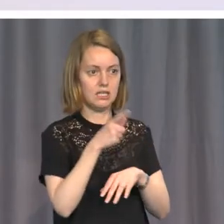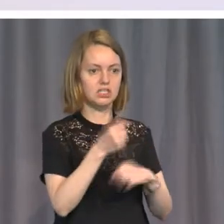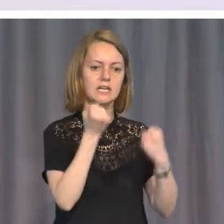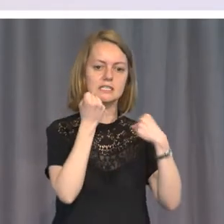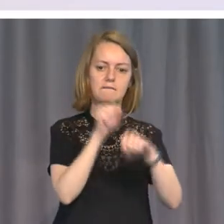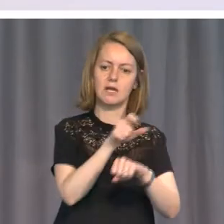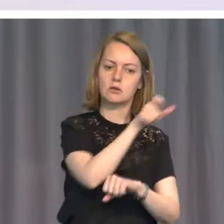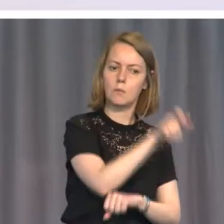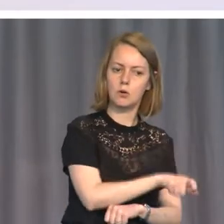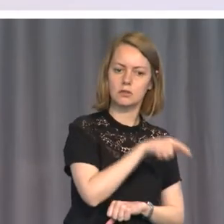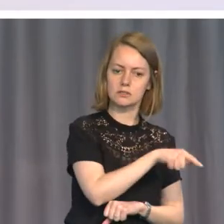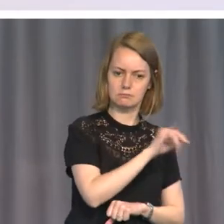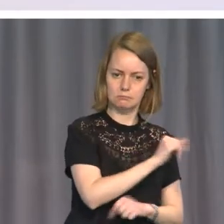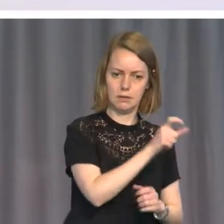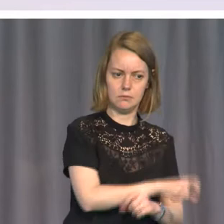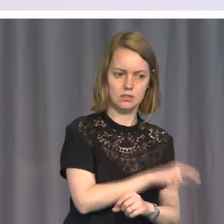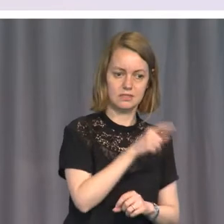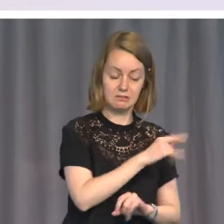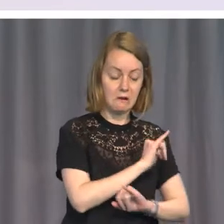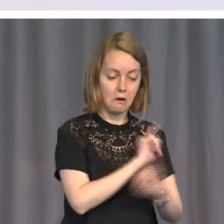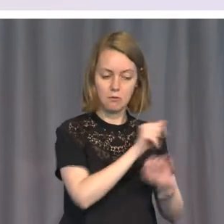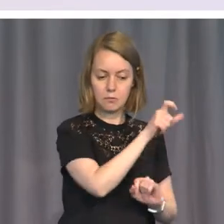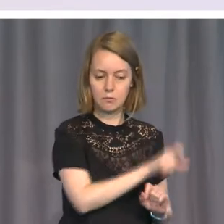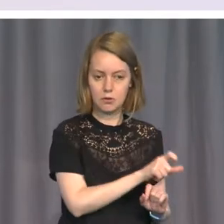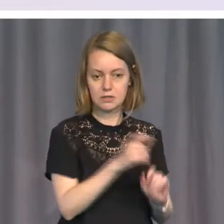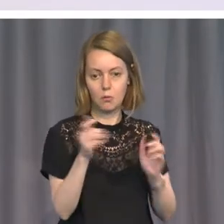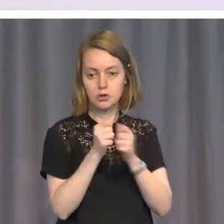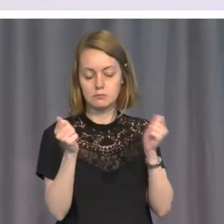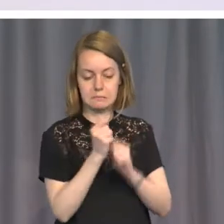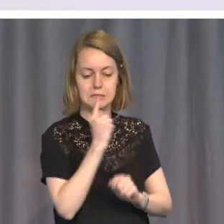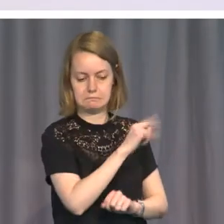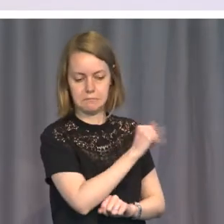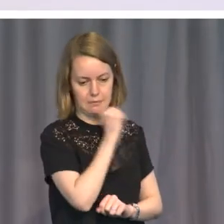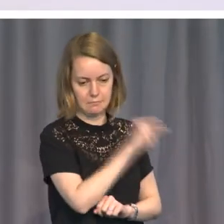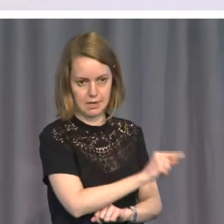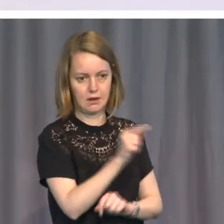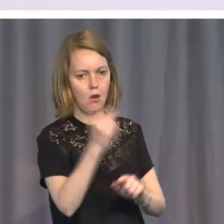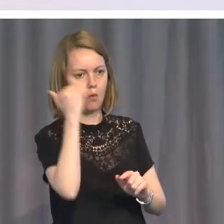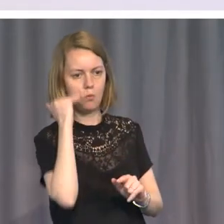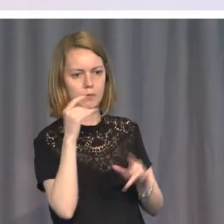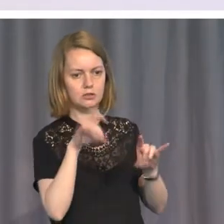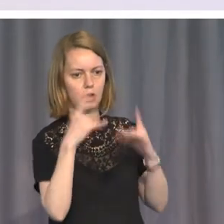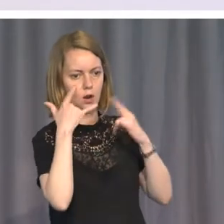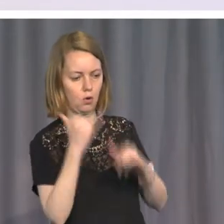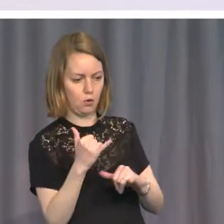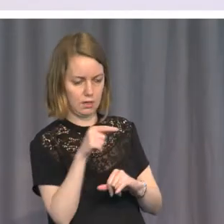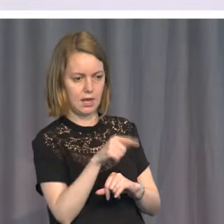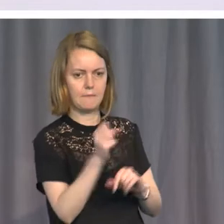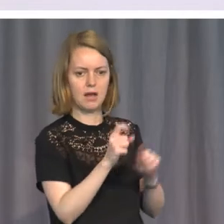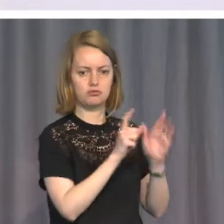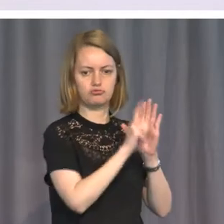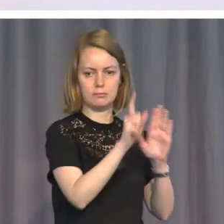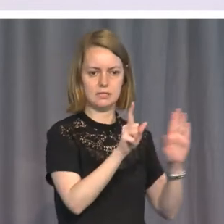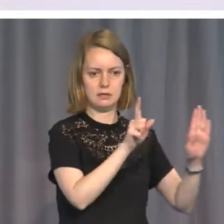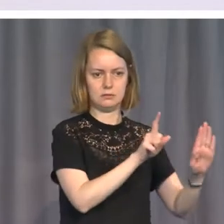horrible people are made out to be by the media, that they have proper defenses. And she was instructed to represent